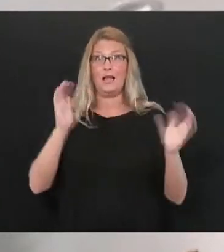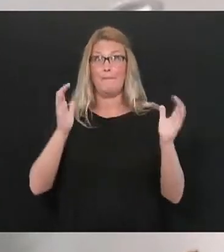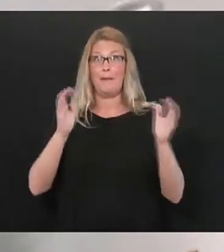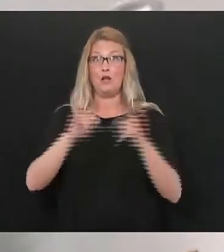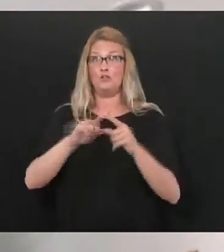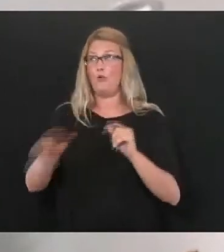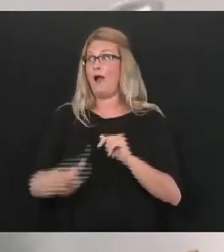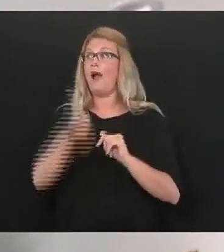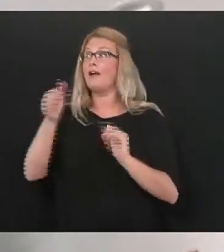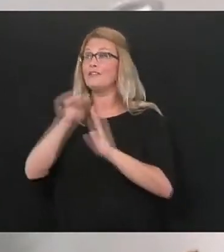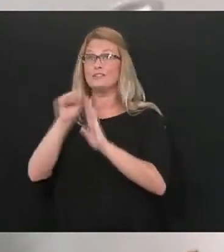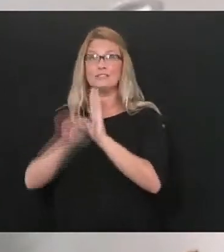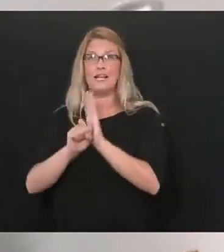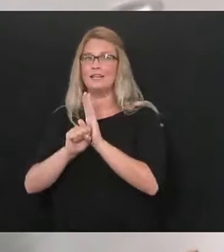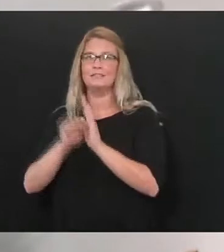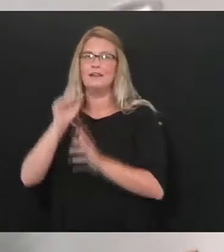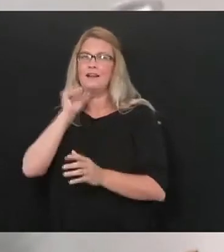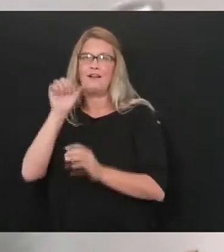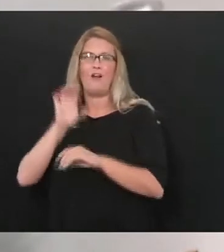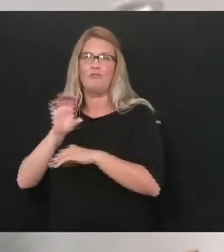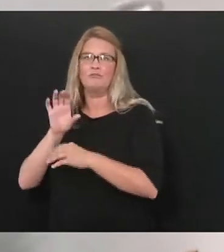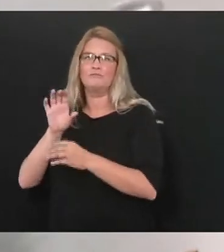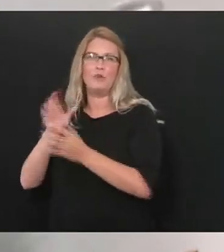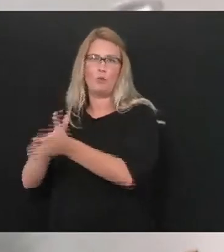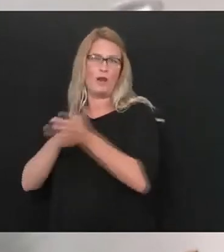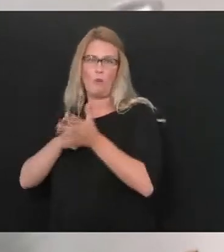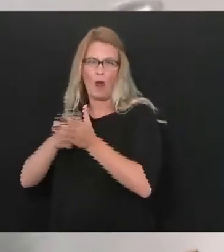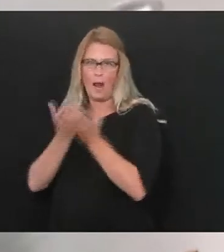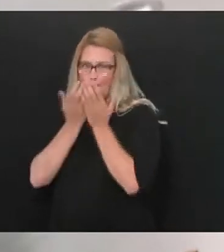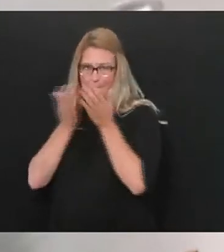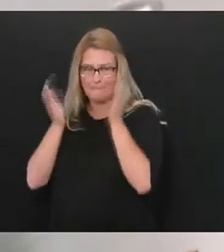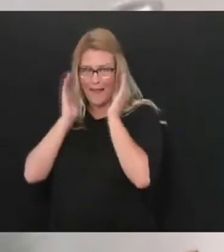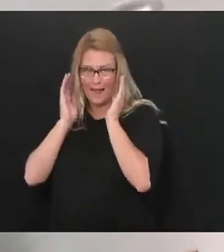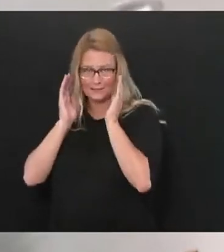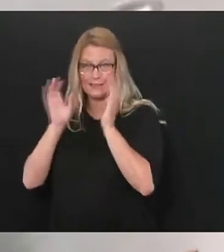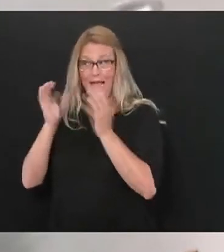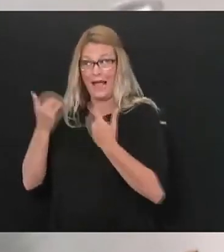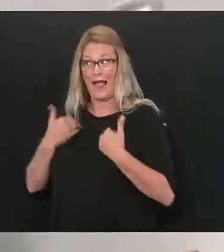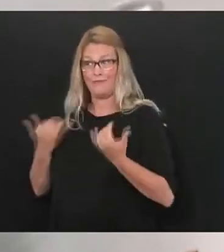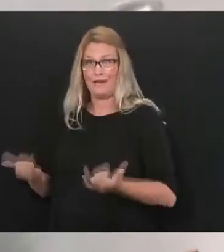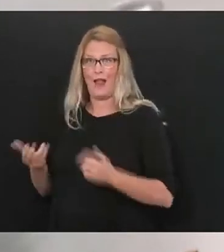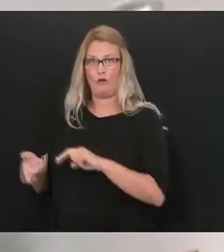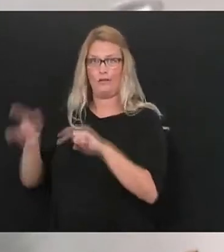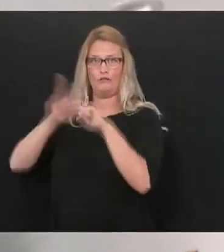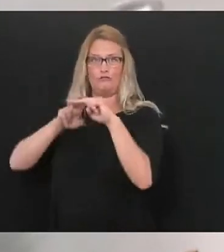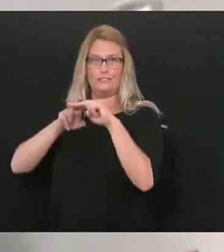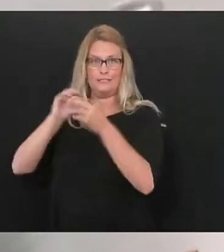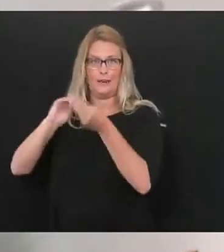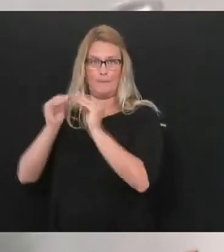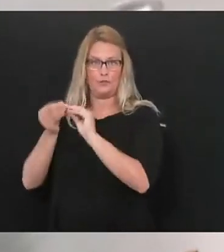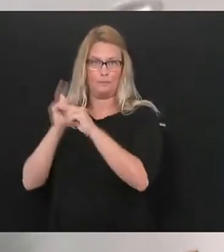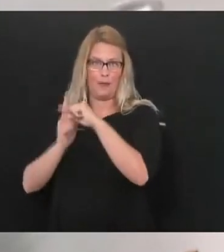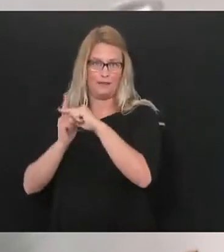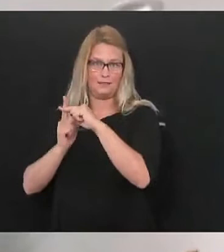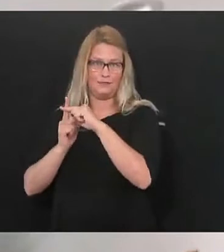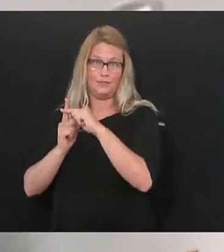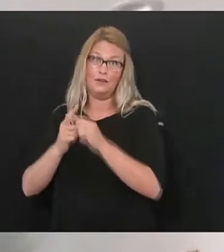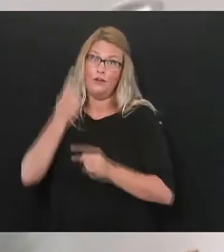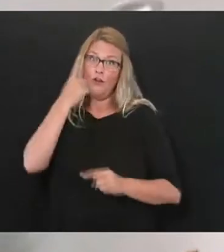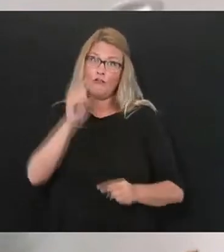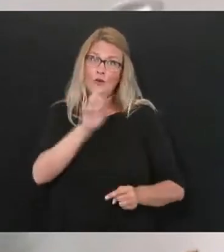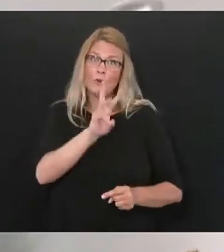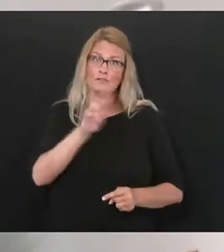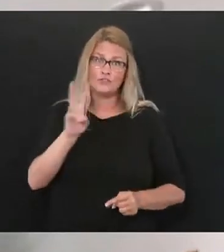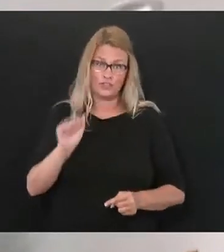much less mask wearing are seeing increases in the number of COVID positive individuals so for West Virginia